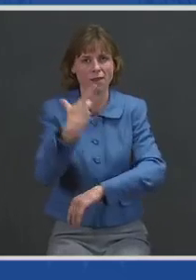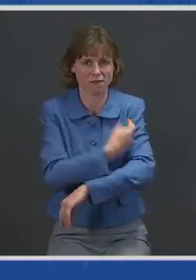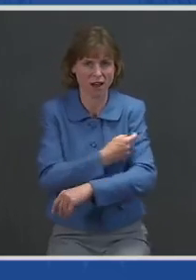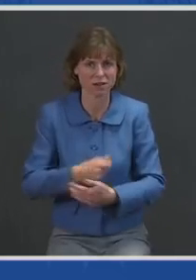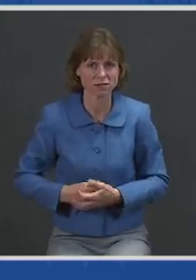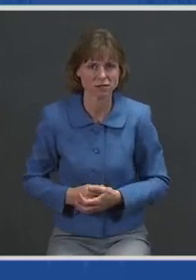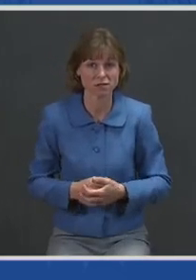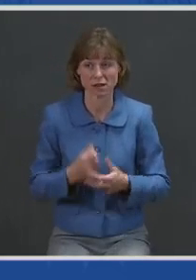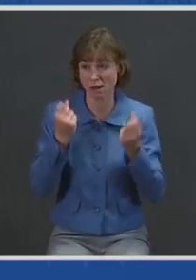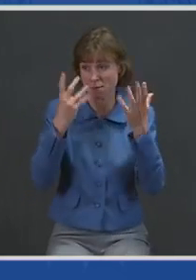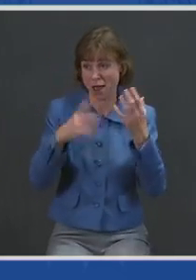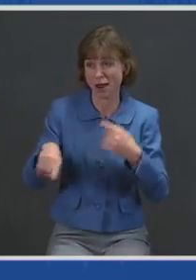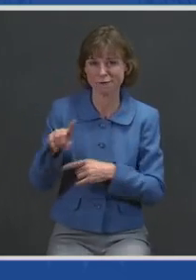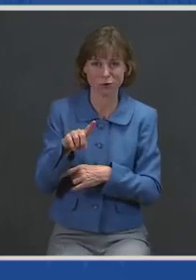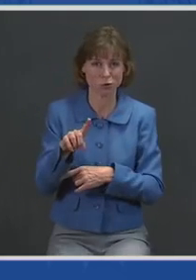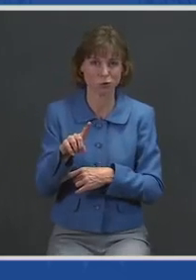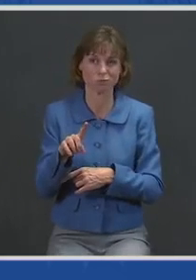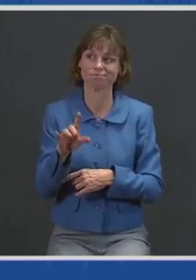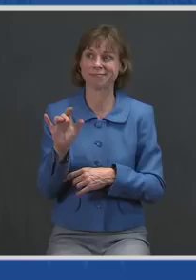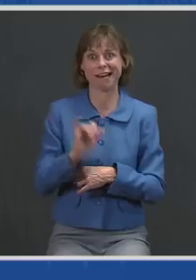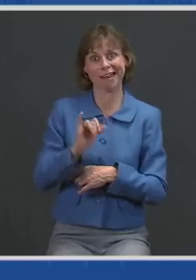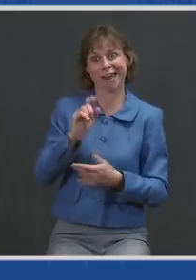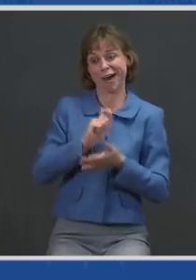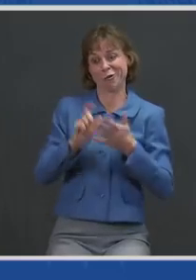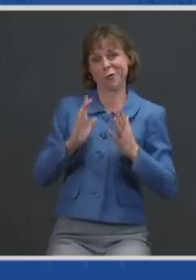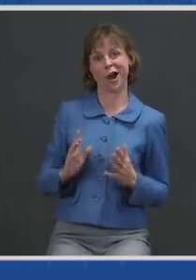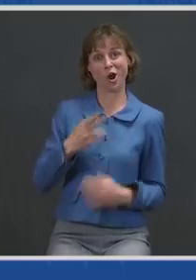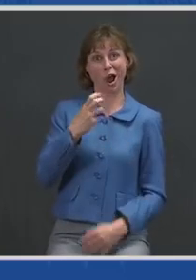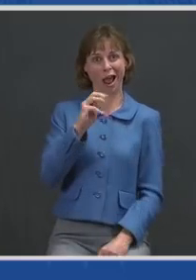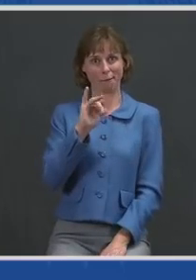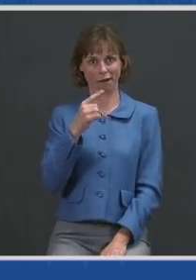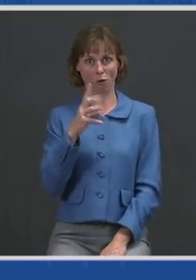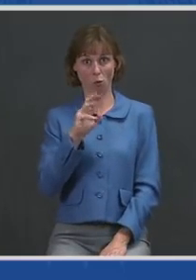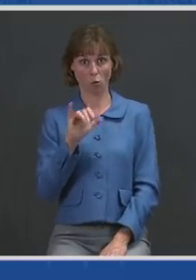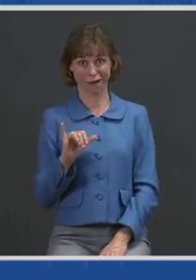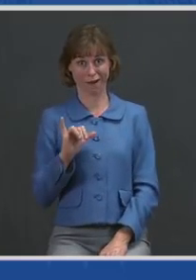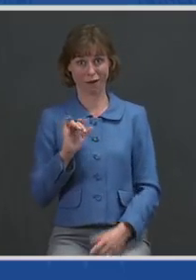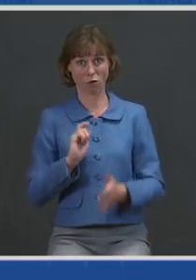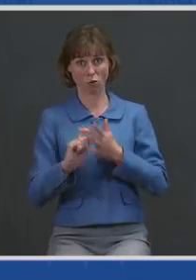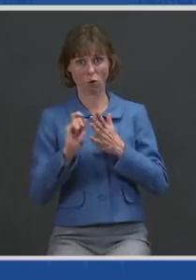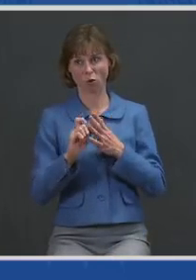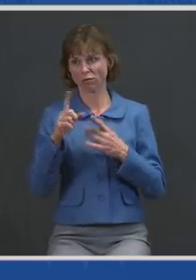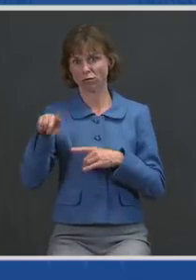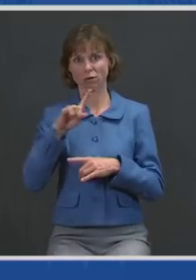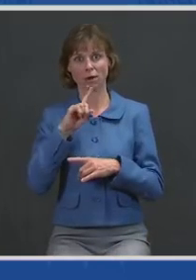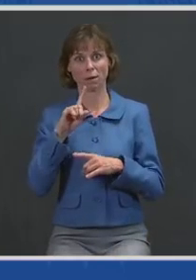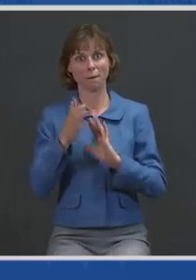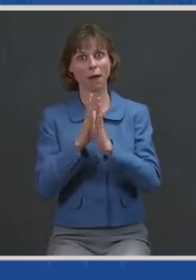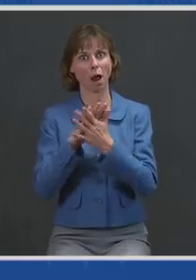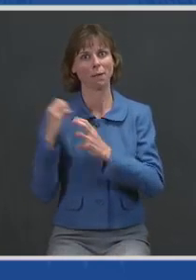as Hemingway wrote, being strong in all the broken places.